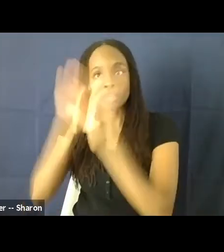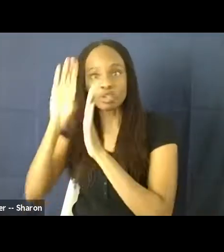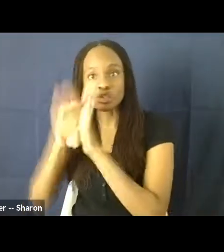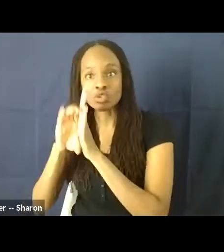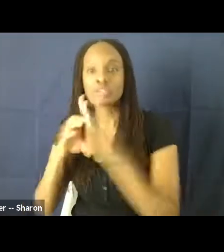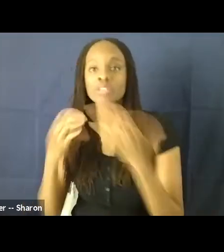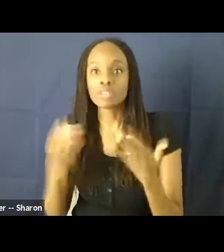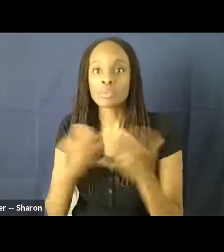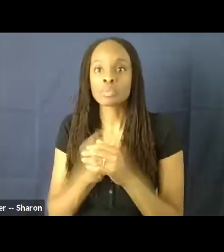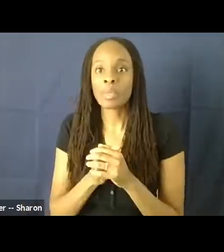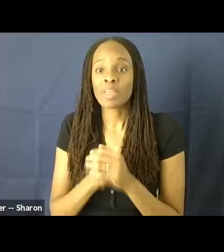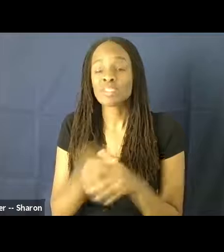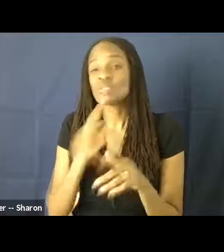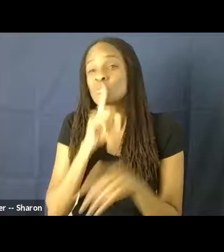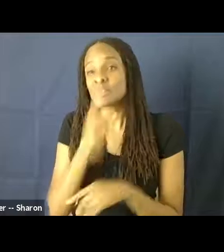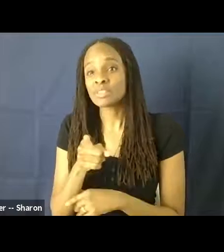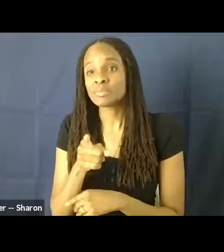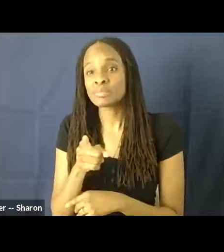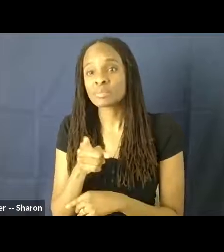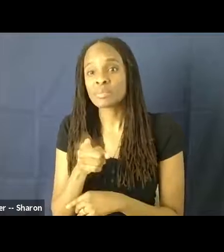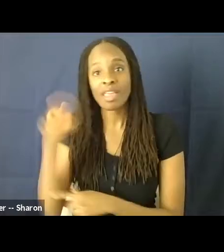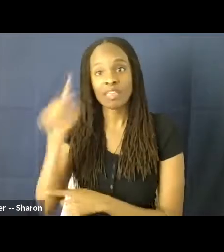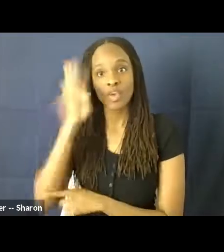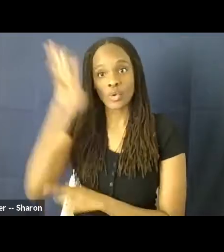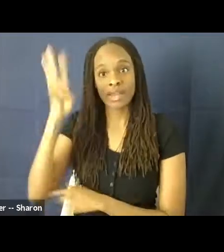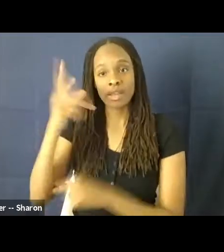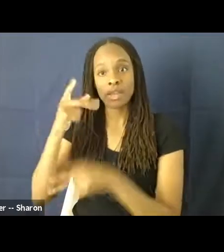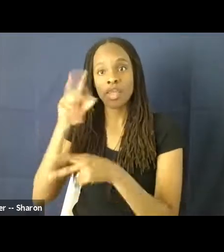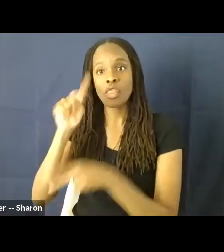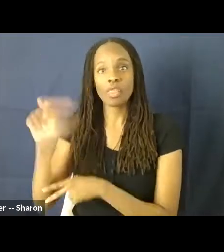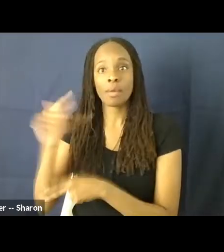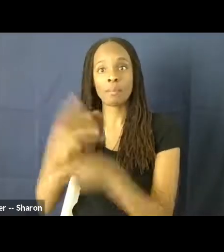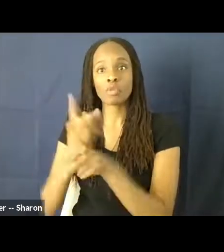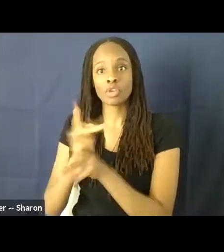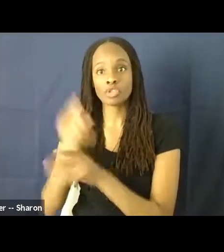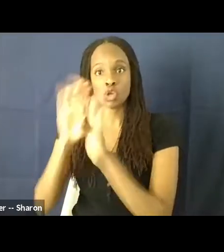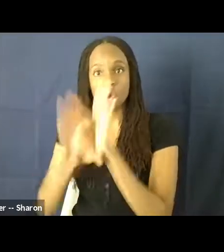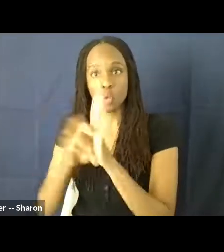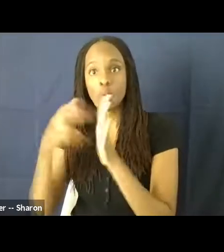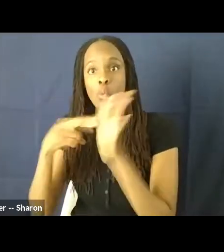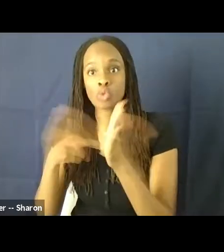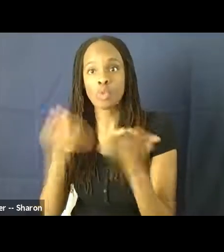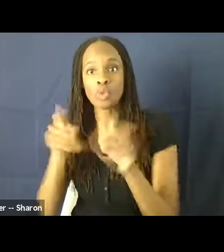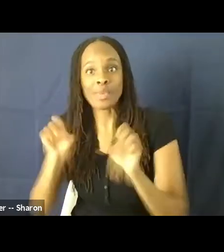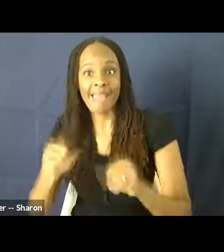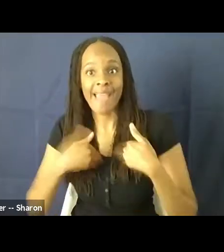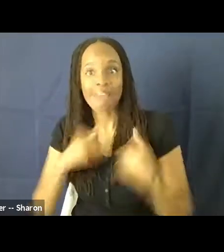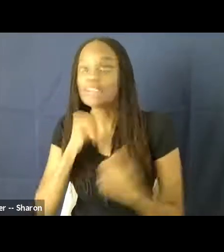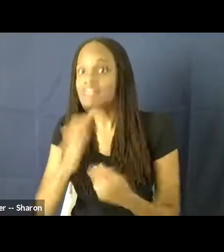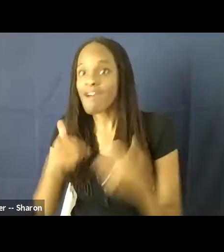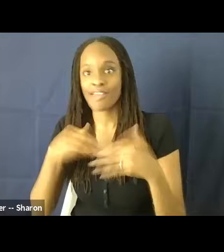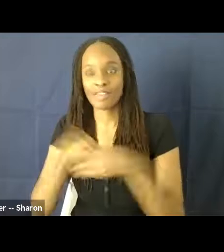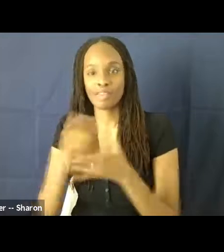as a business, right? So ultimately, they created the production code, which was the rules of what could and could not be in the movies, as a means to forestall